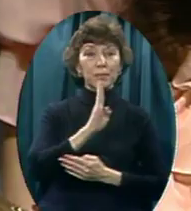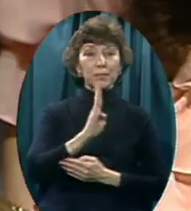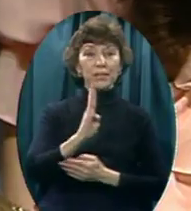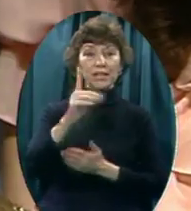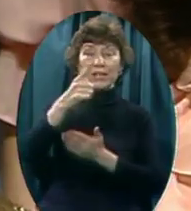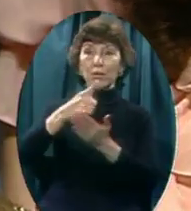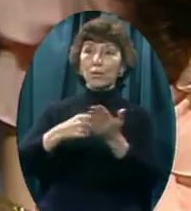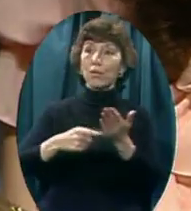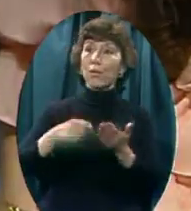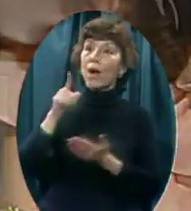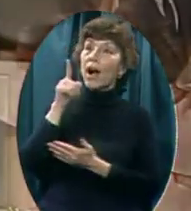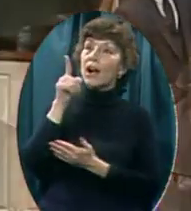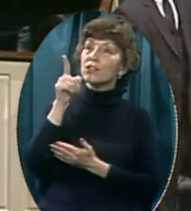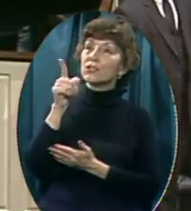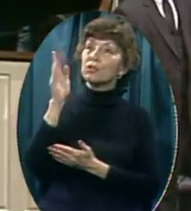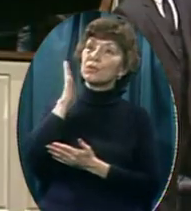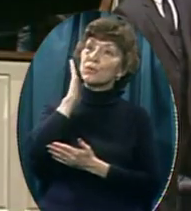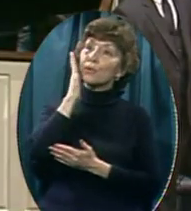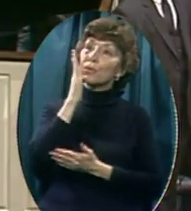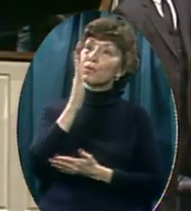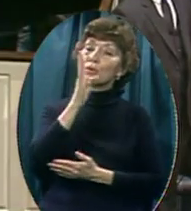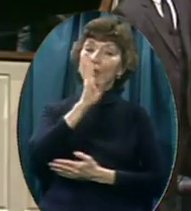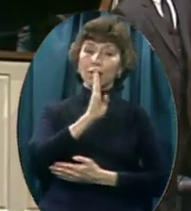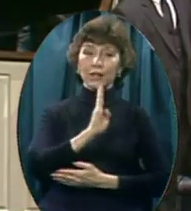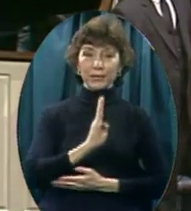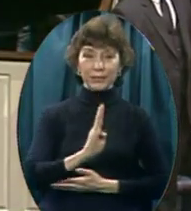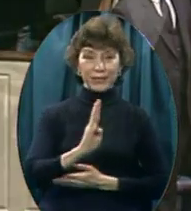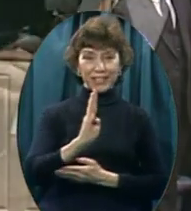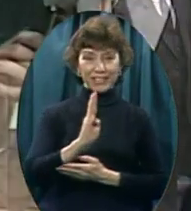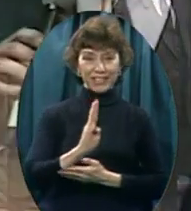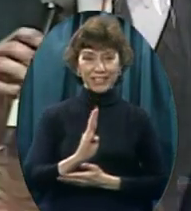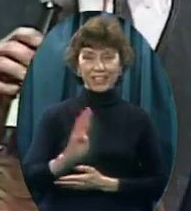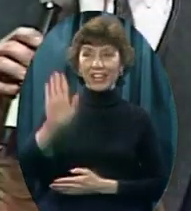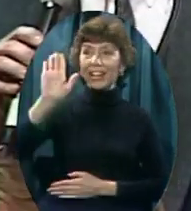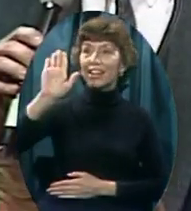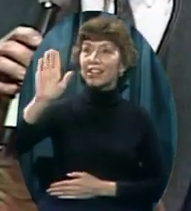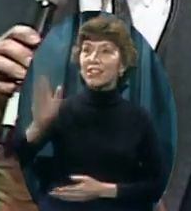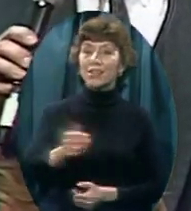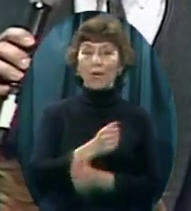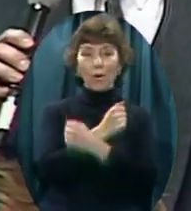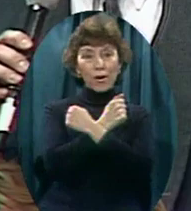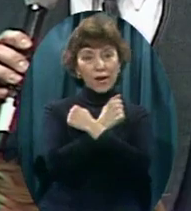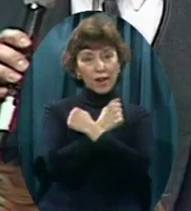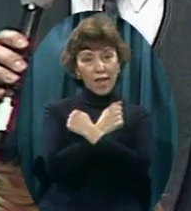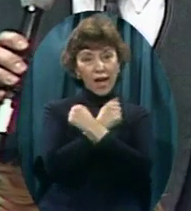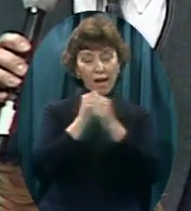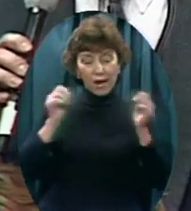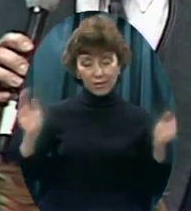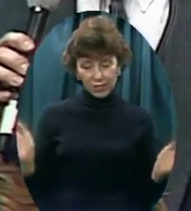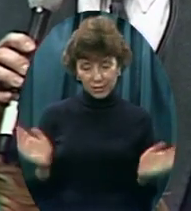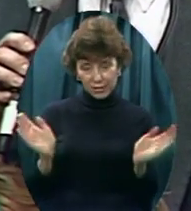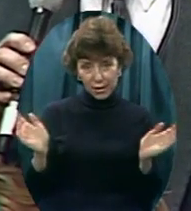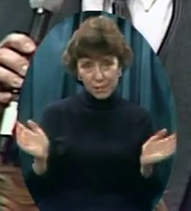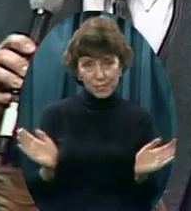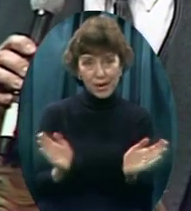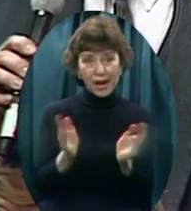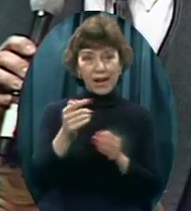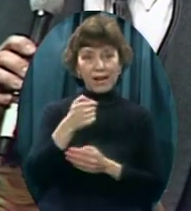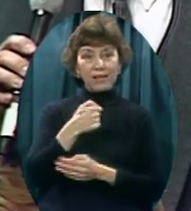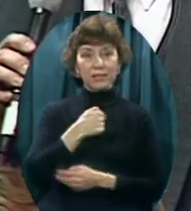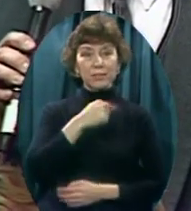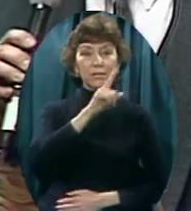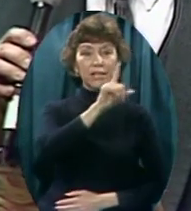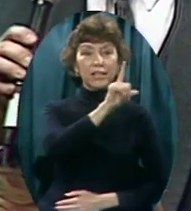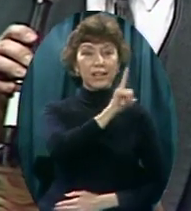you would be. Your love compels me,